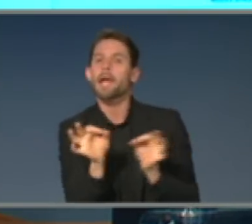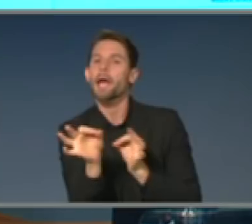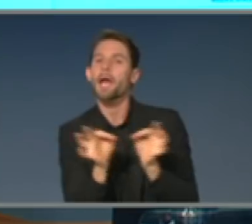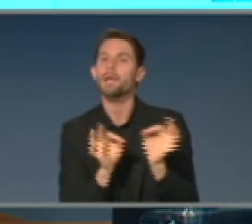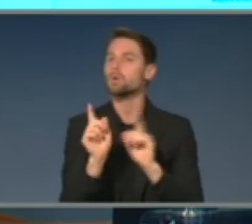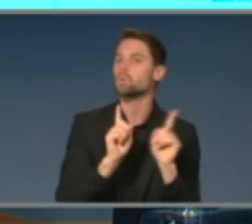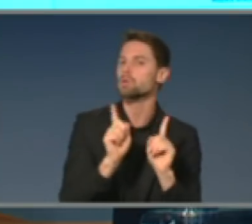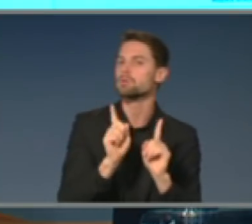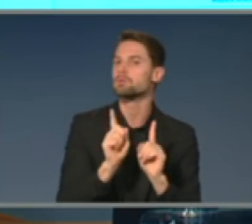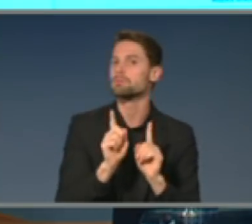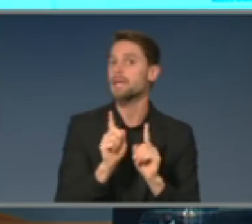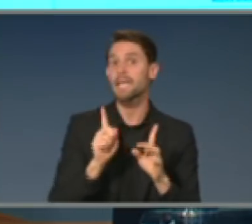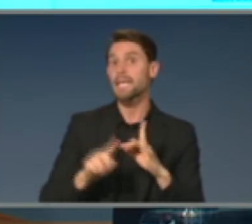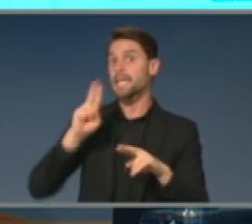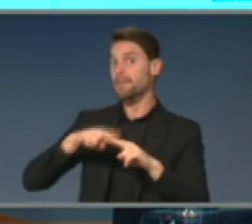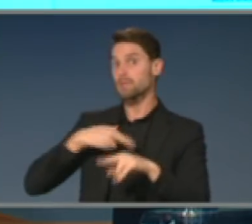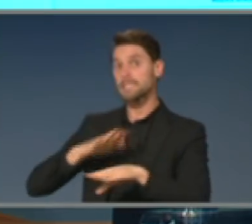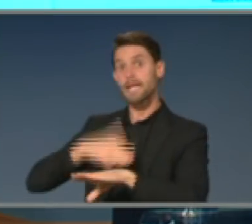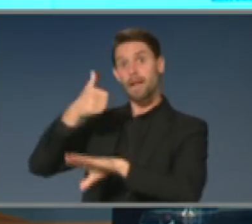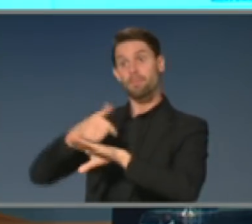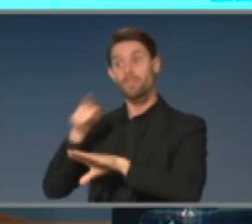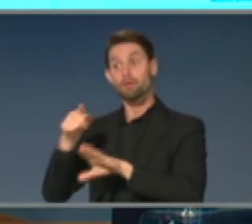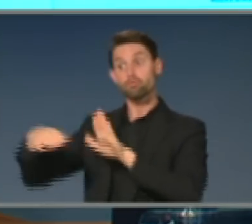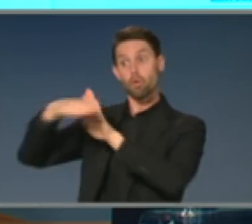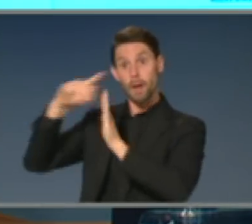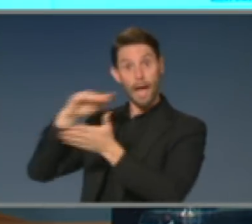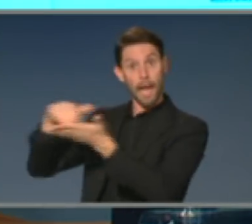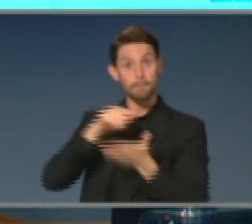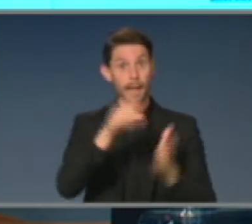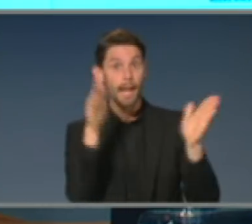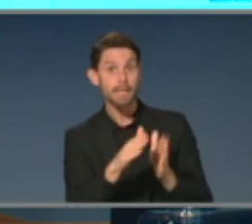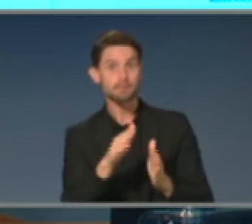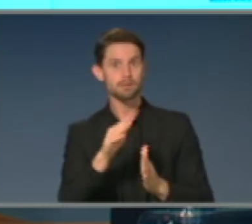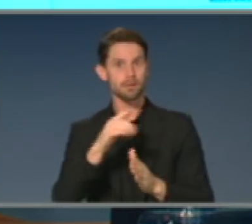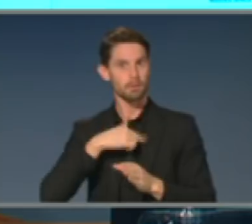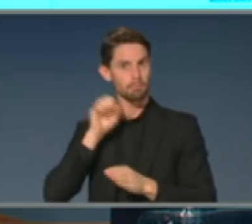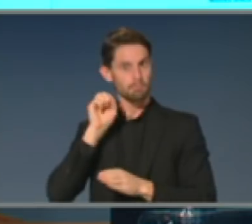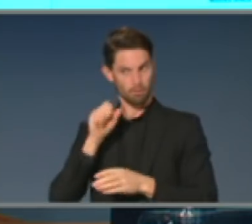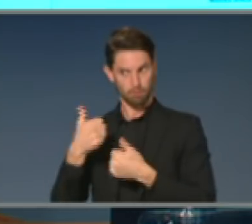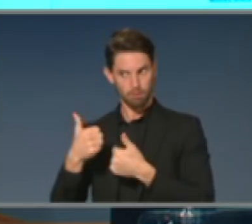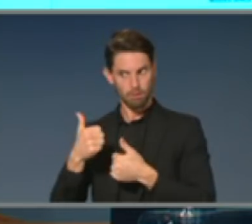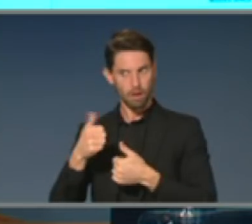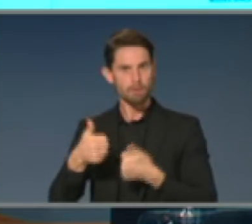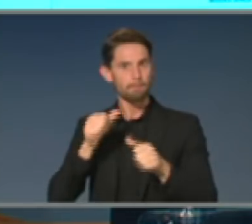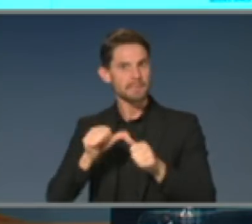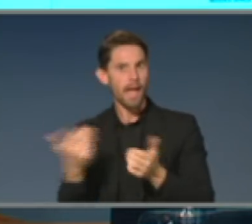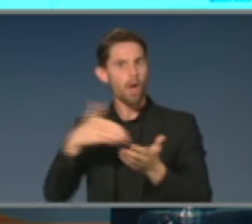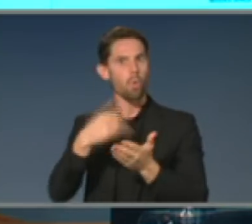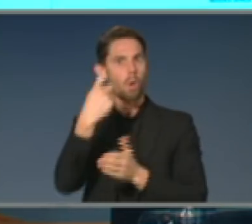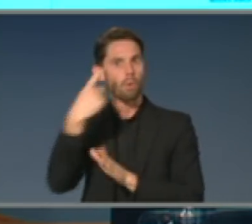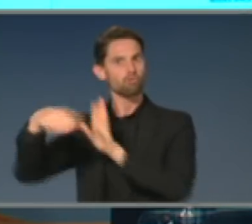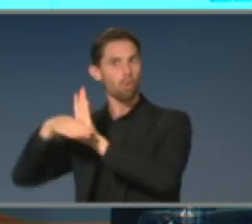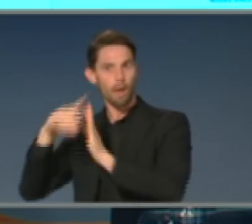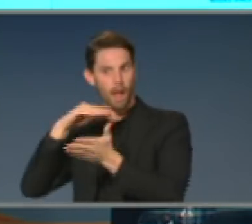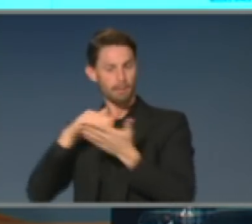are. That's the purpose of this graph, is to show that the measures that we have put in place successively, quarantine and